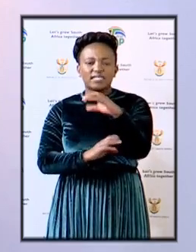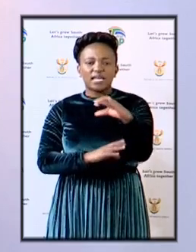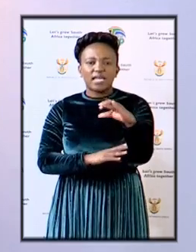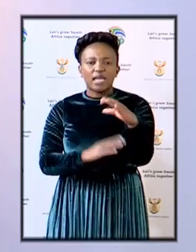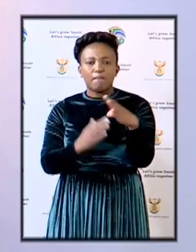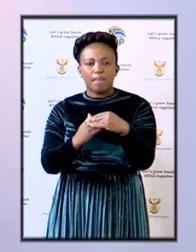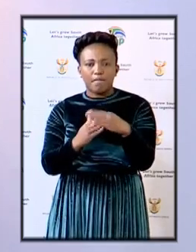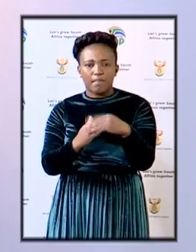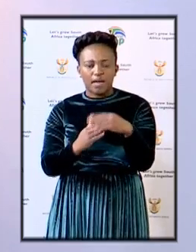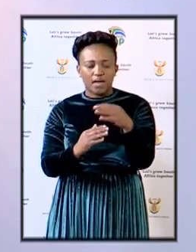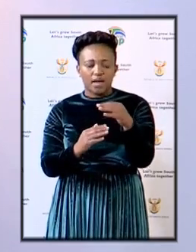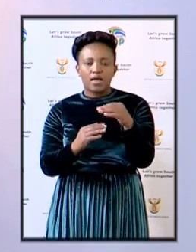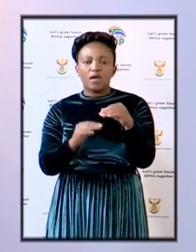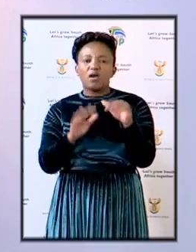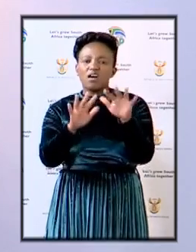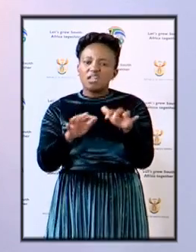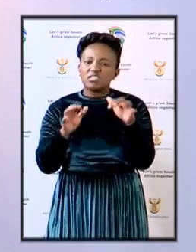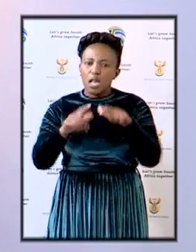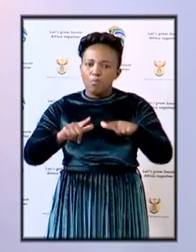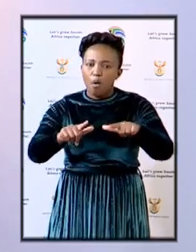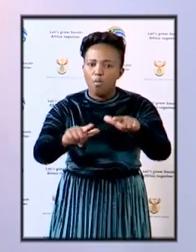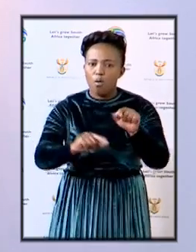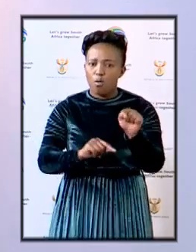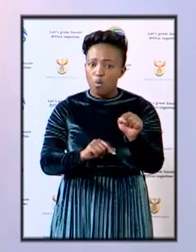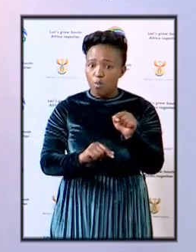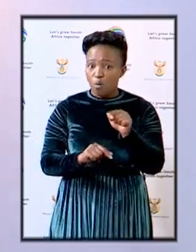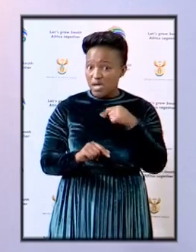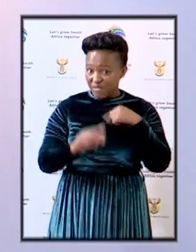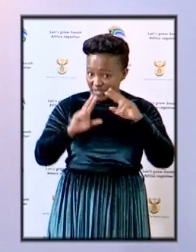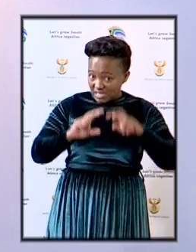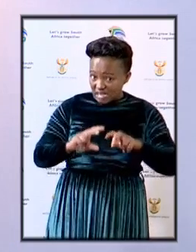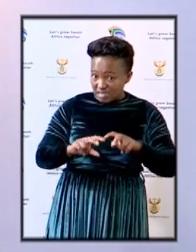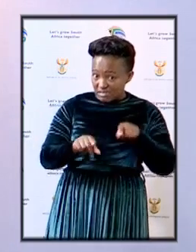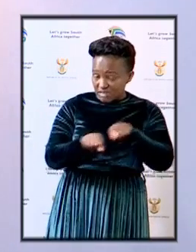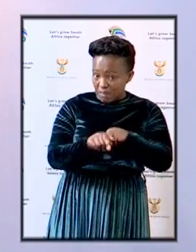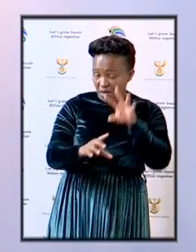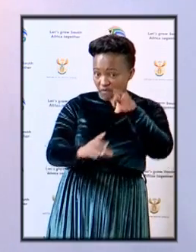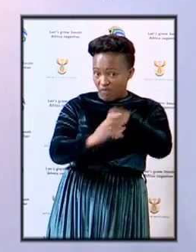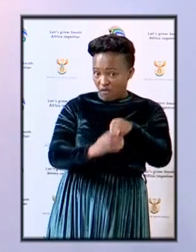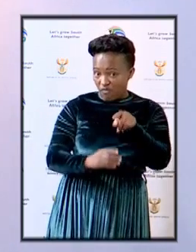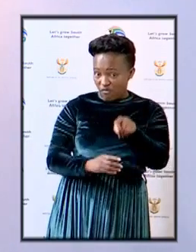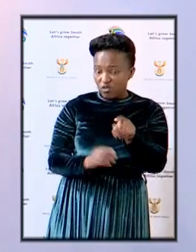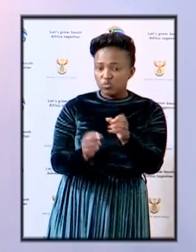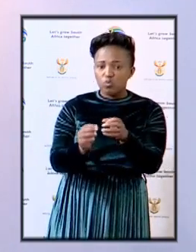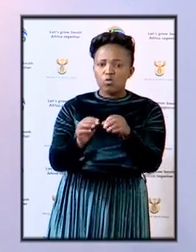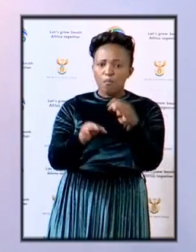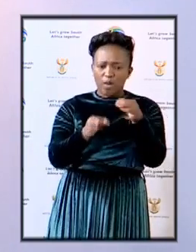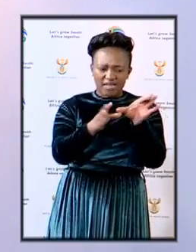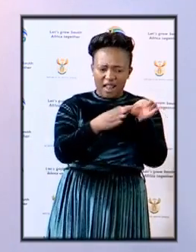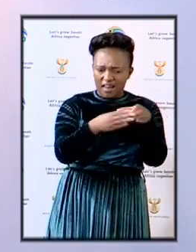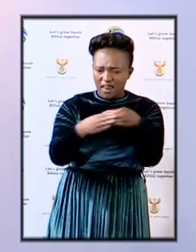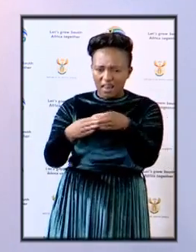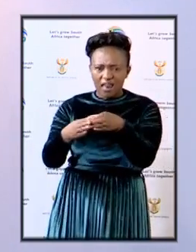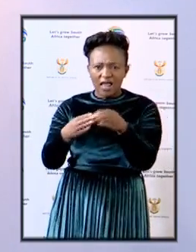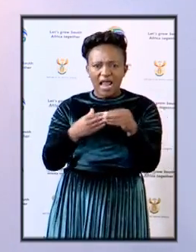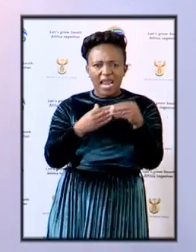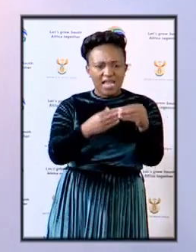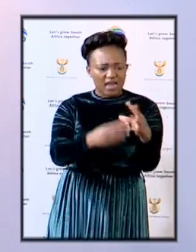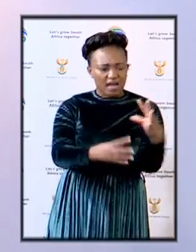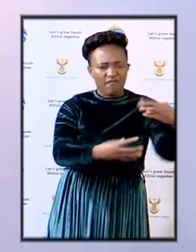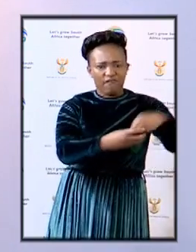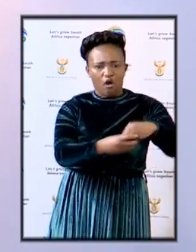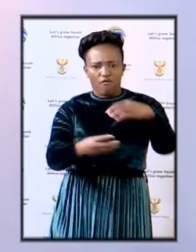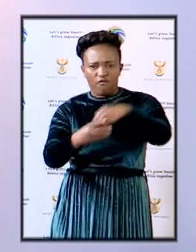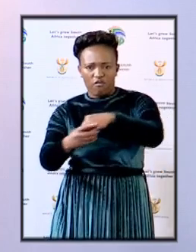and member of the provincial legislature in limpopo is this investigation also looking into the various political leaders who have